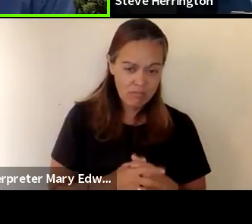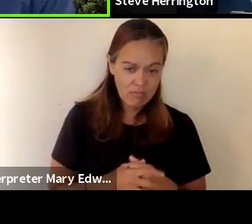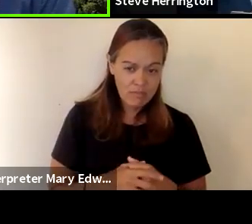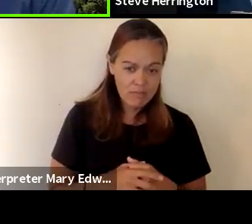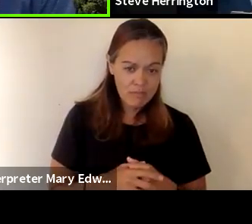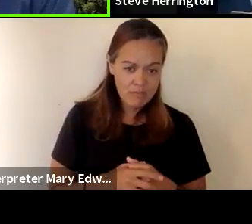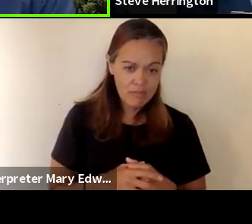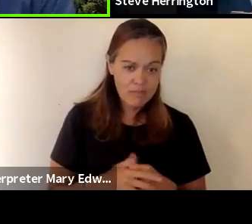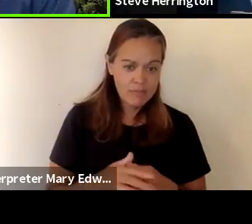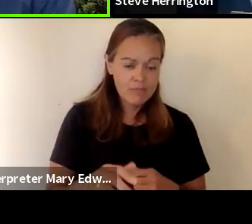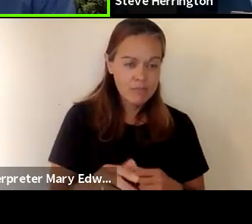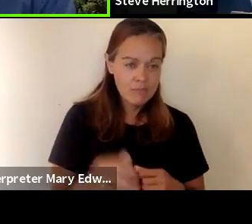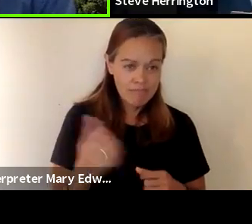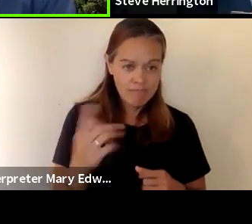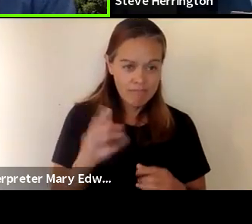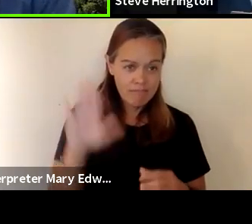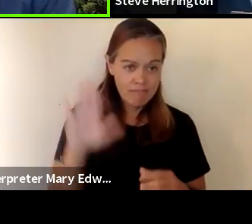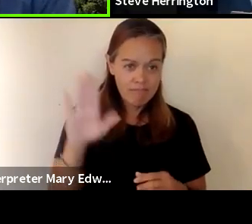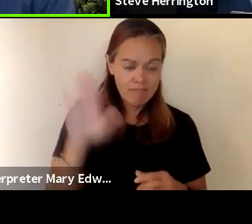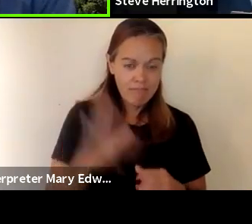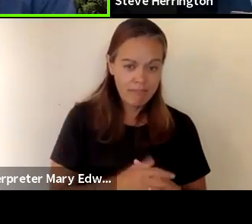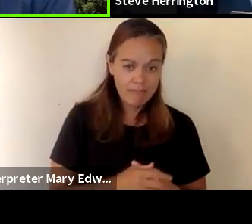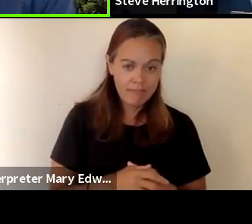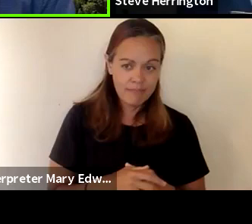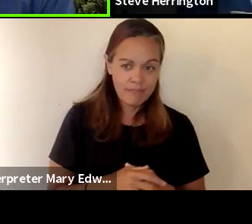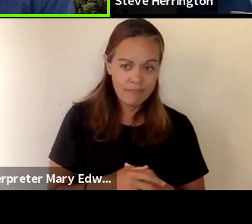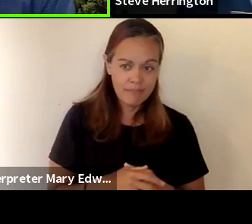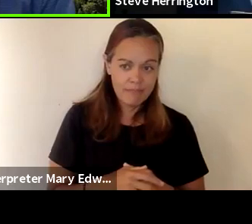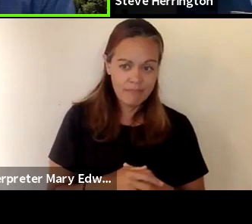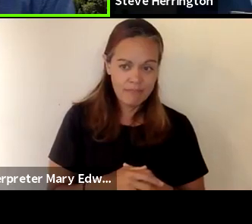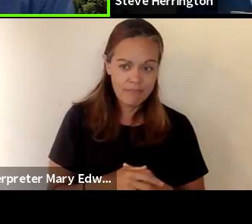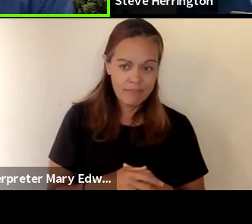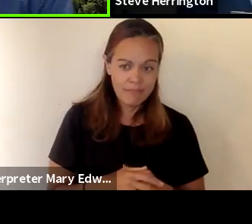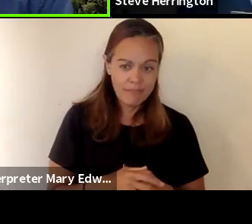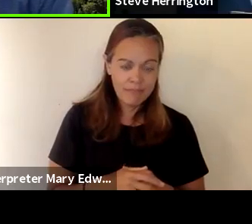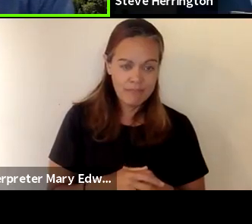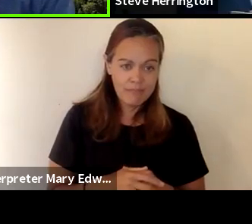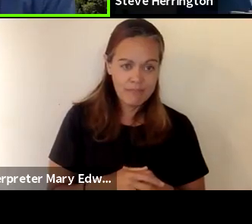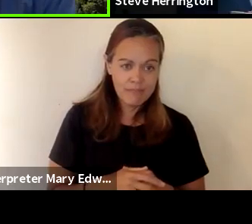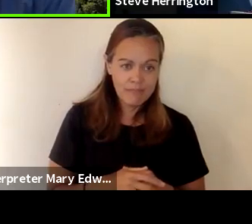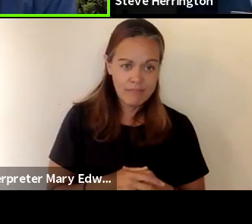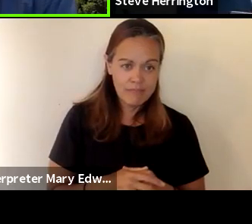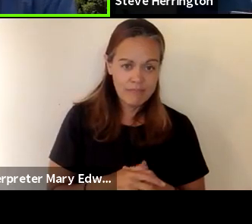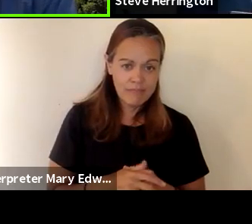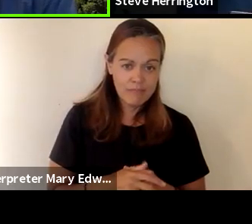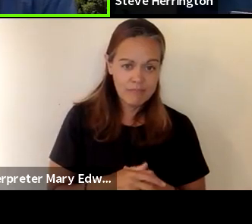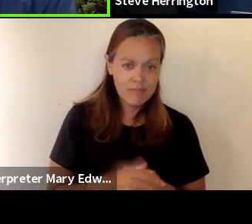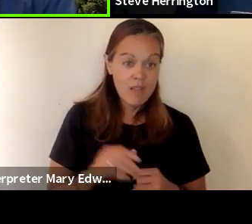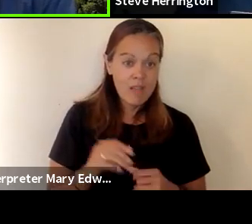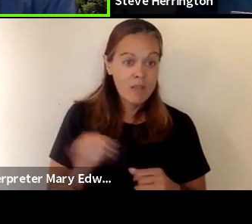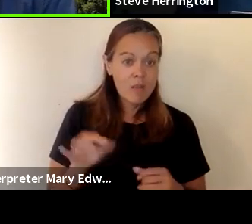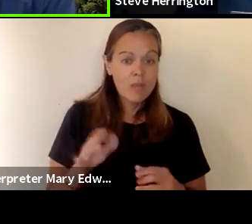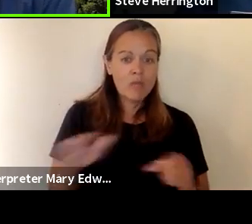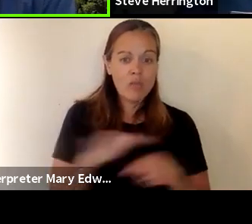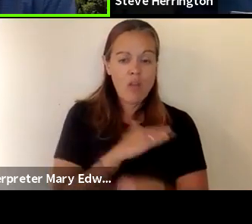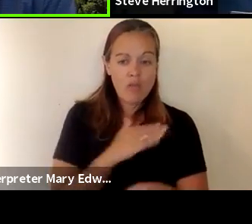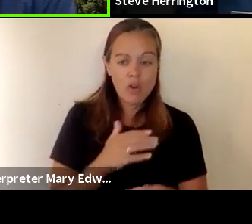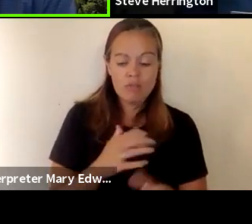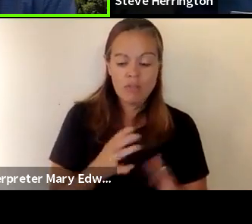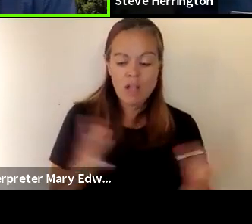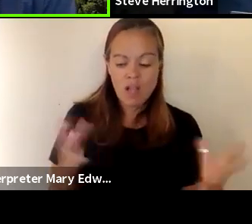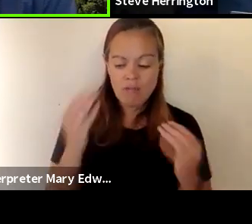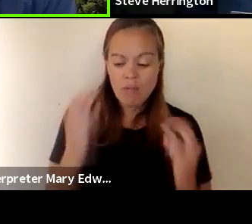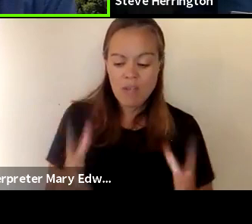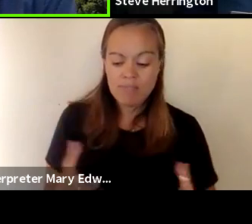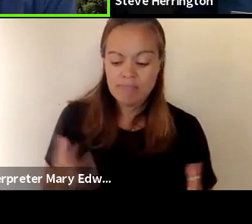just raise their hand uh if they did otherwise i know we've covered a great deal of information tonight and i do want